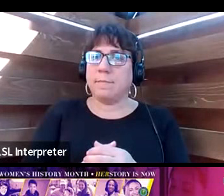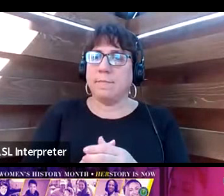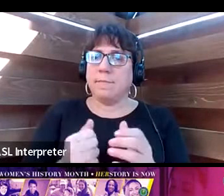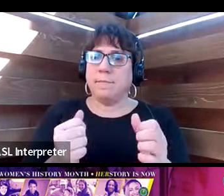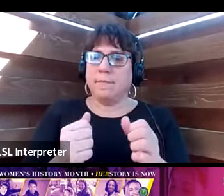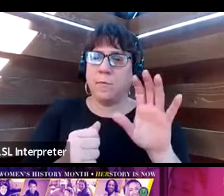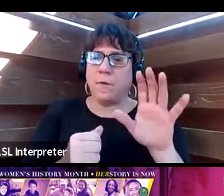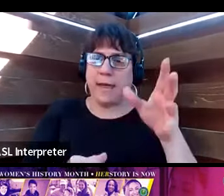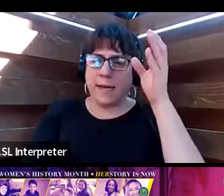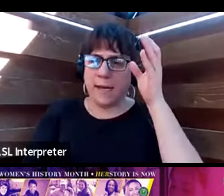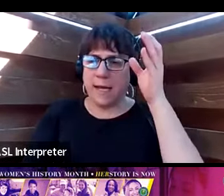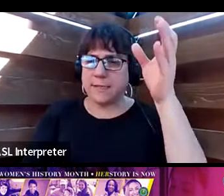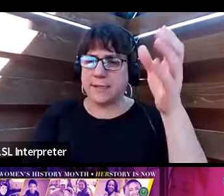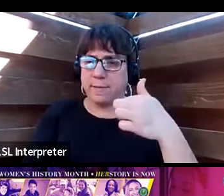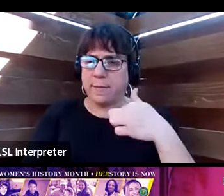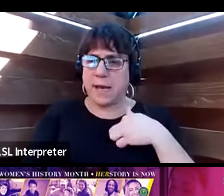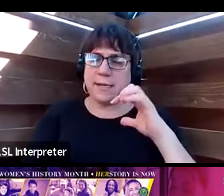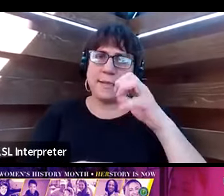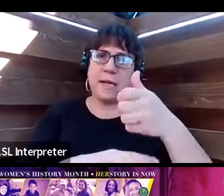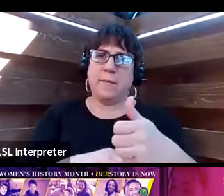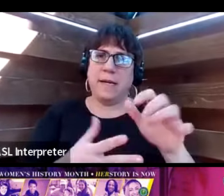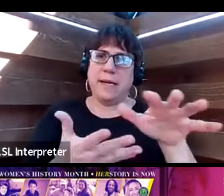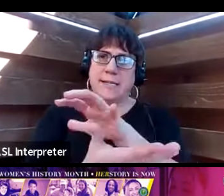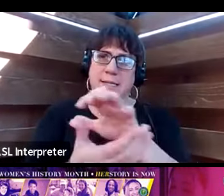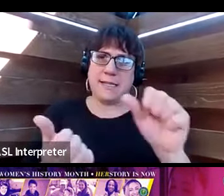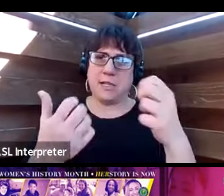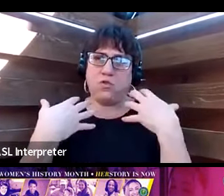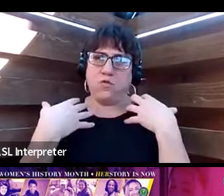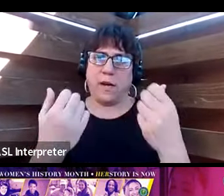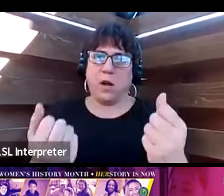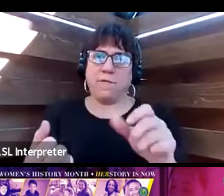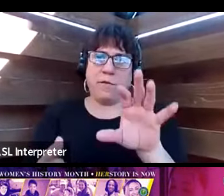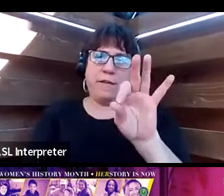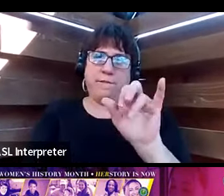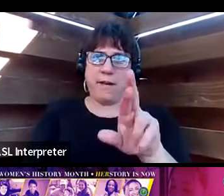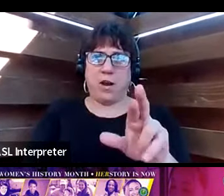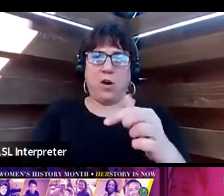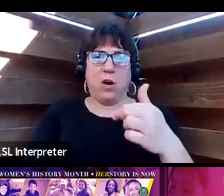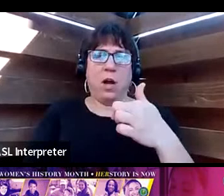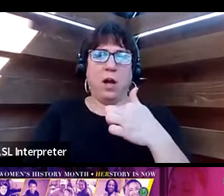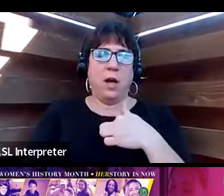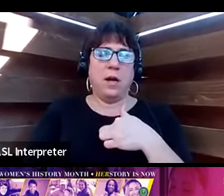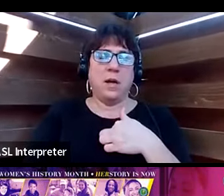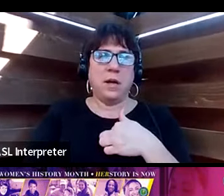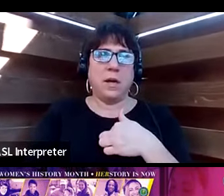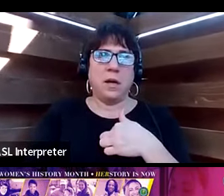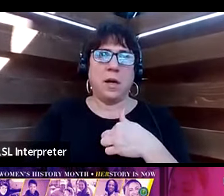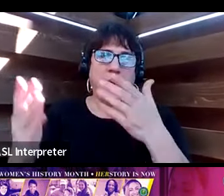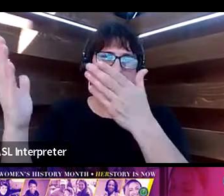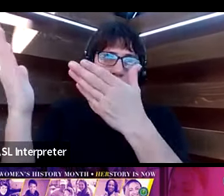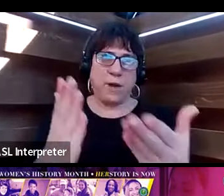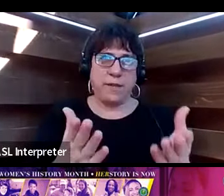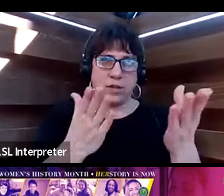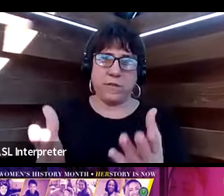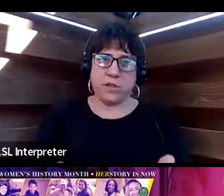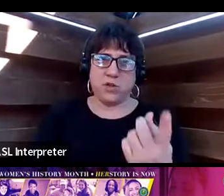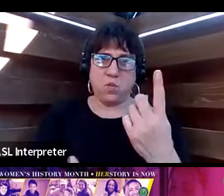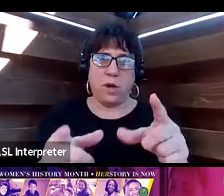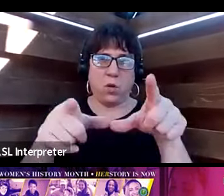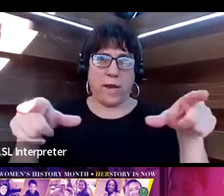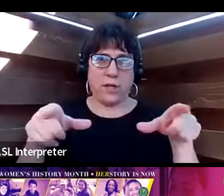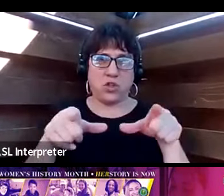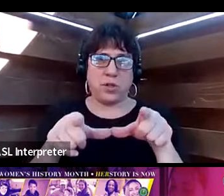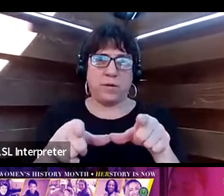that concept, I created what we call disaster recovery fairs, where I bought the services to one location. So